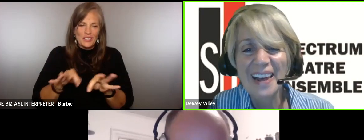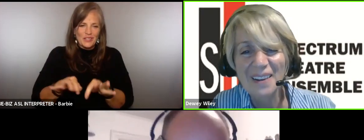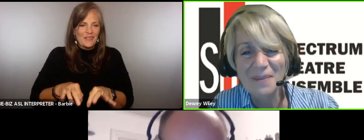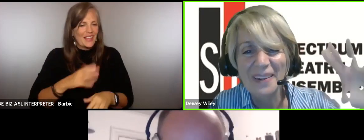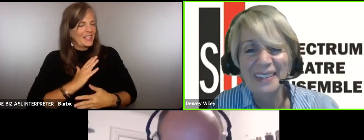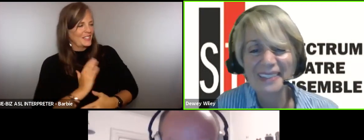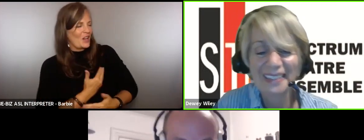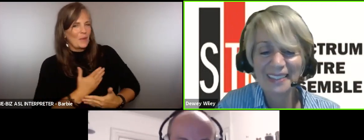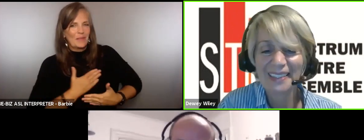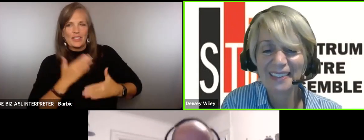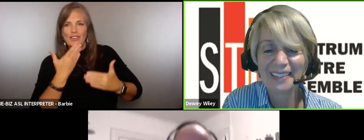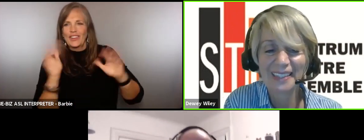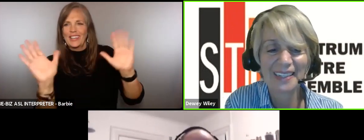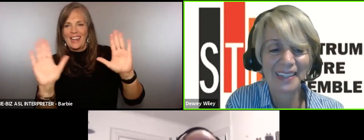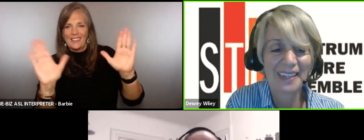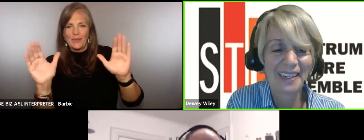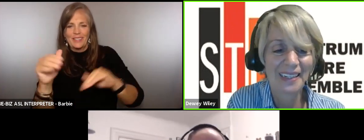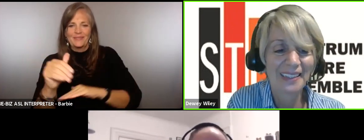pleasure good night everybody